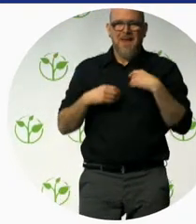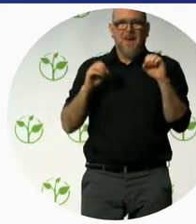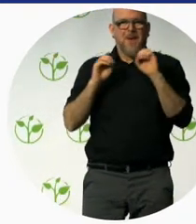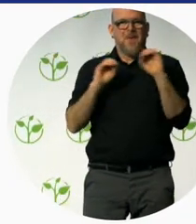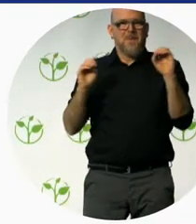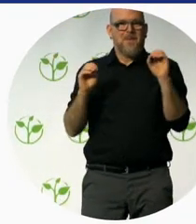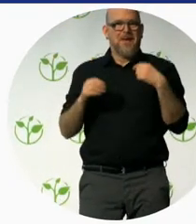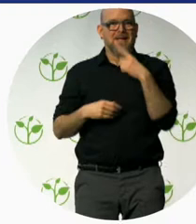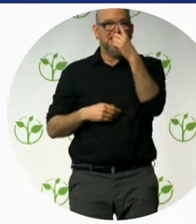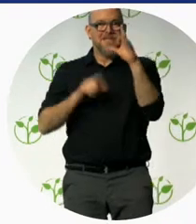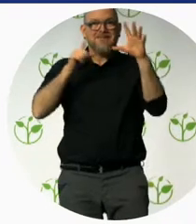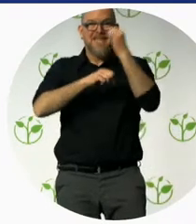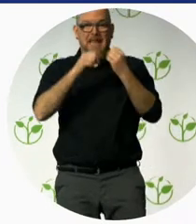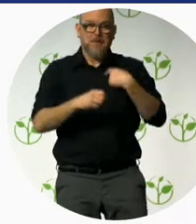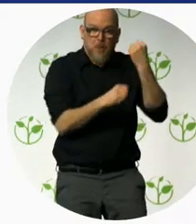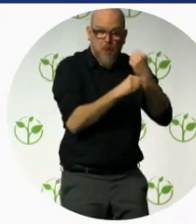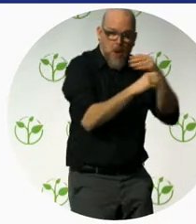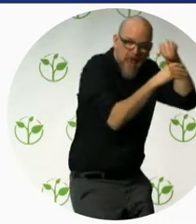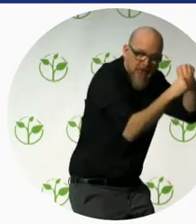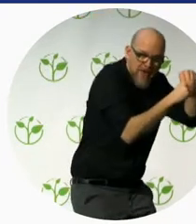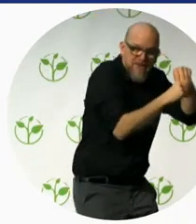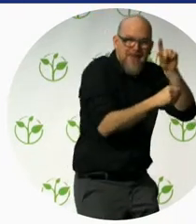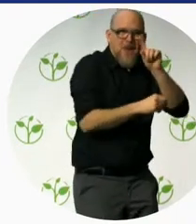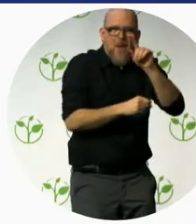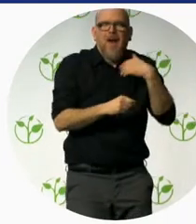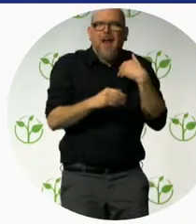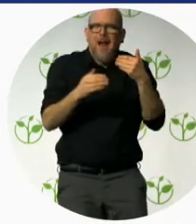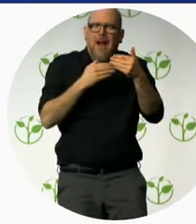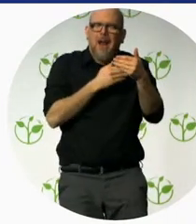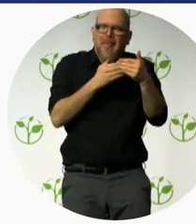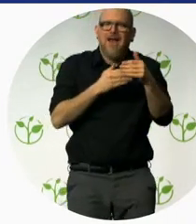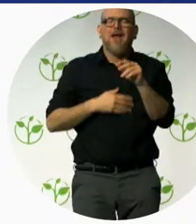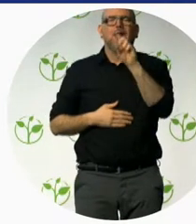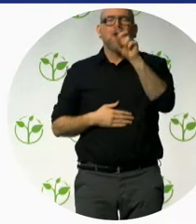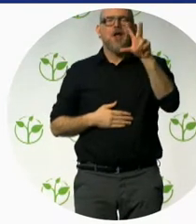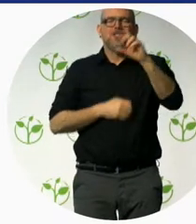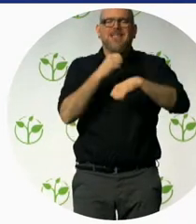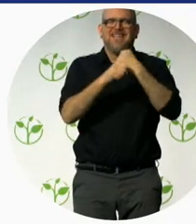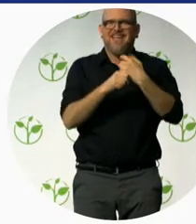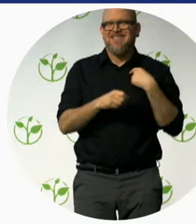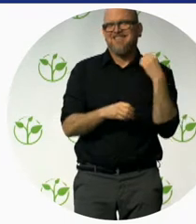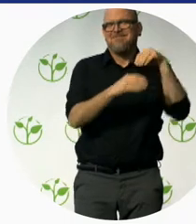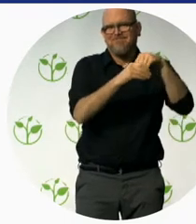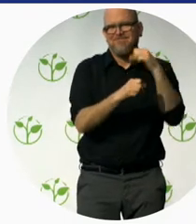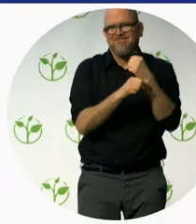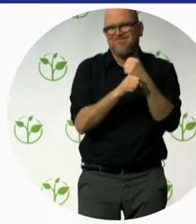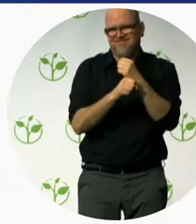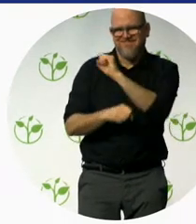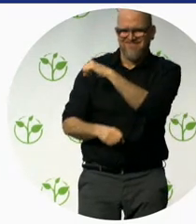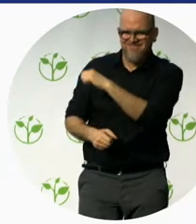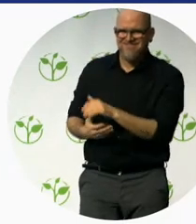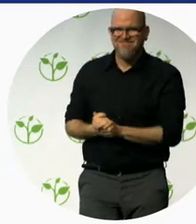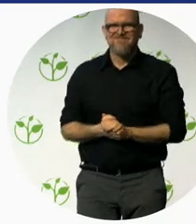already. So, quite a long time. I would like to present to you our Bruges accessible for